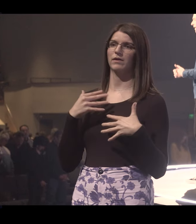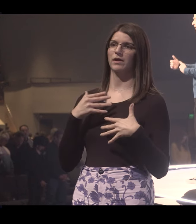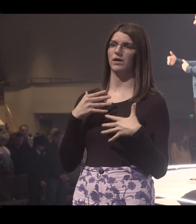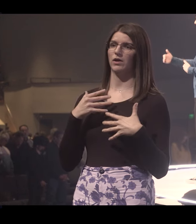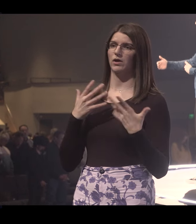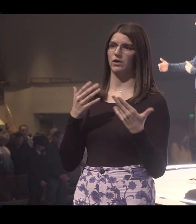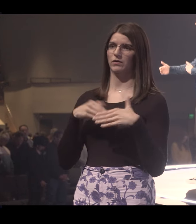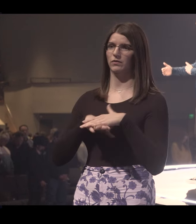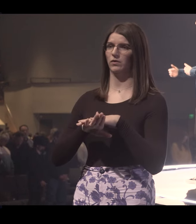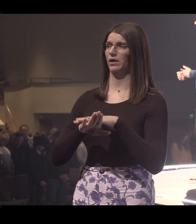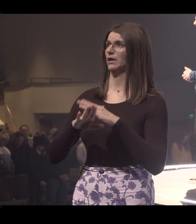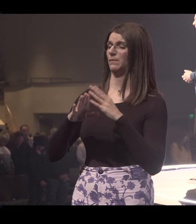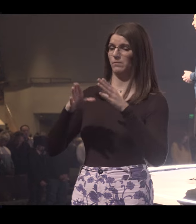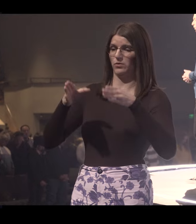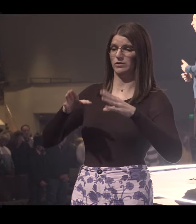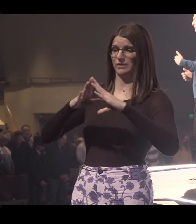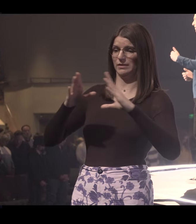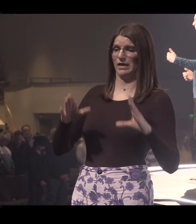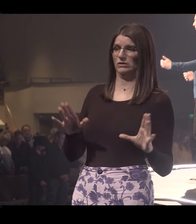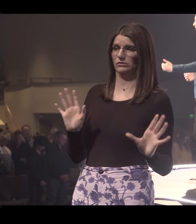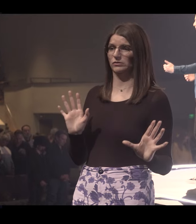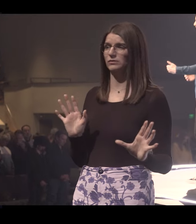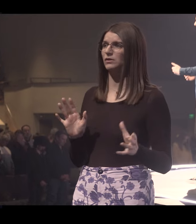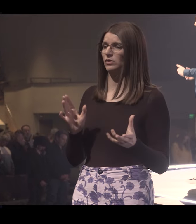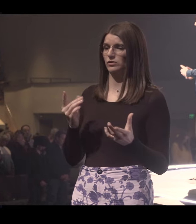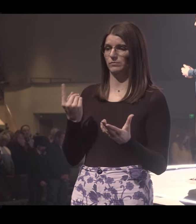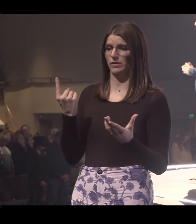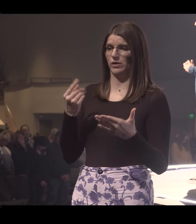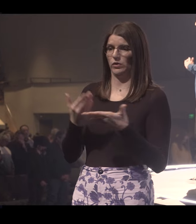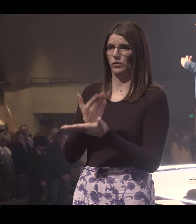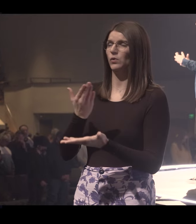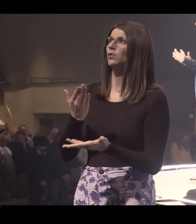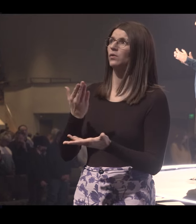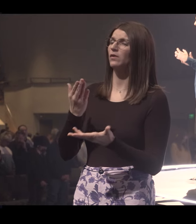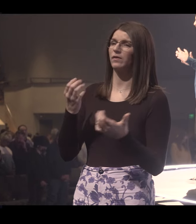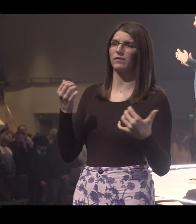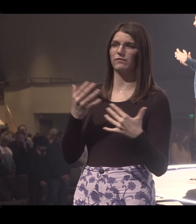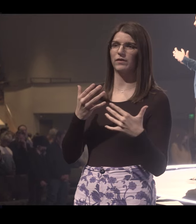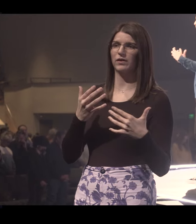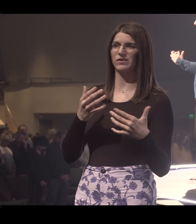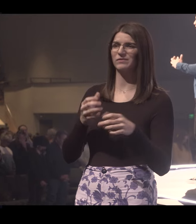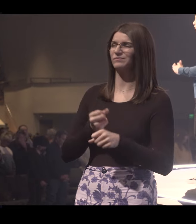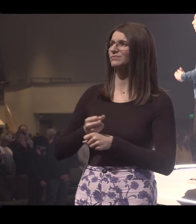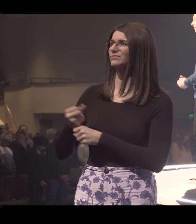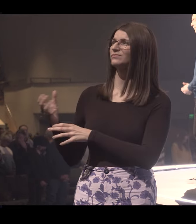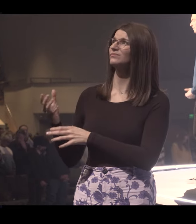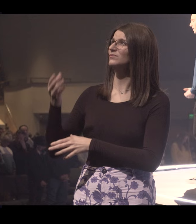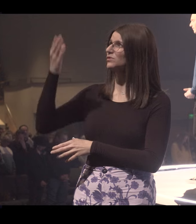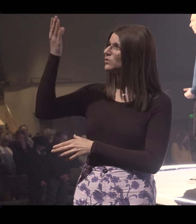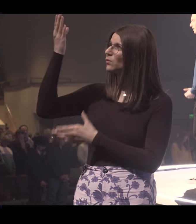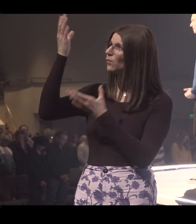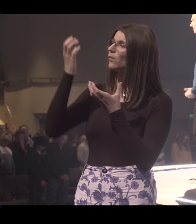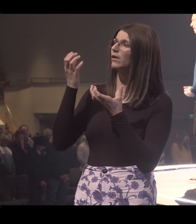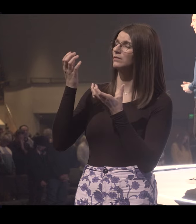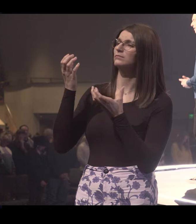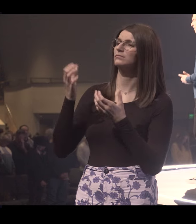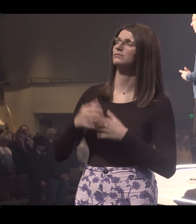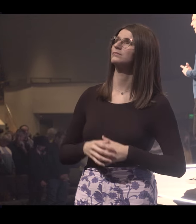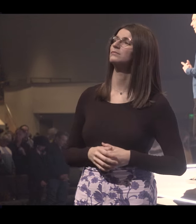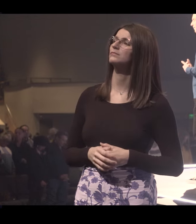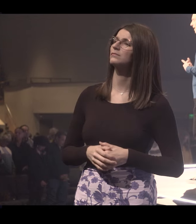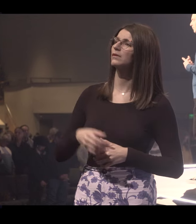fear of even walking into someone's house or going to something new. God, none of those fears should keep us away from what you want for